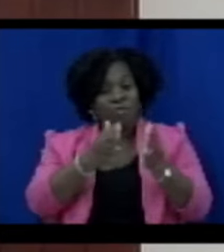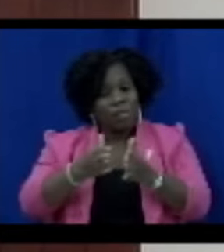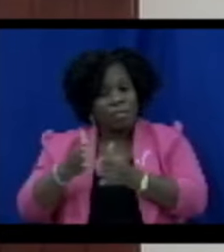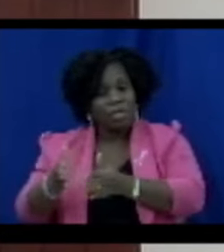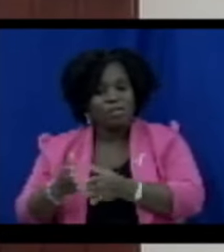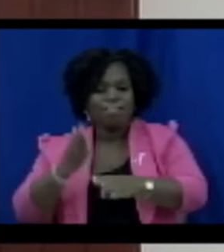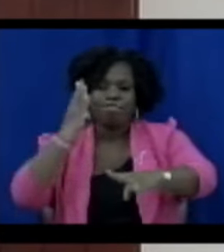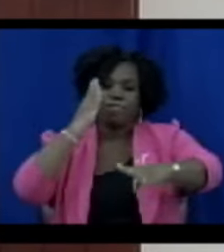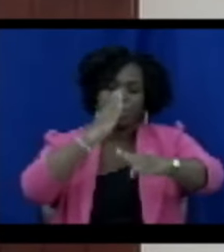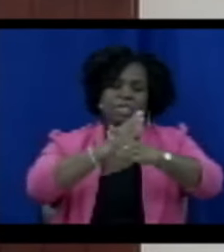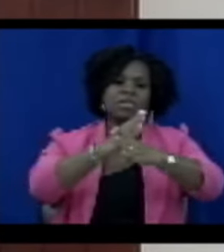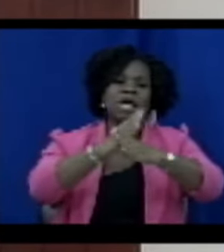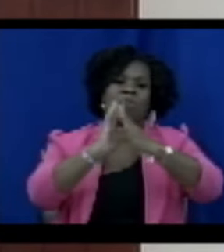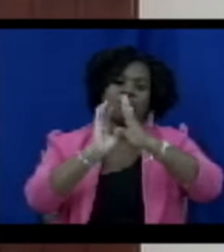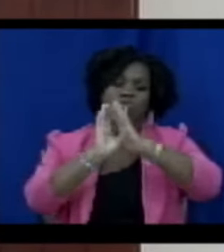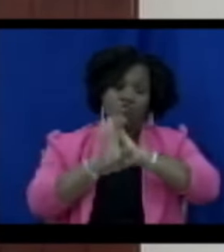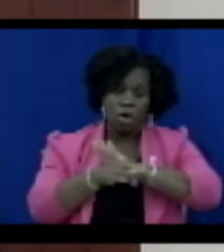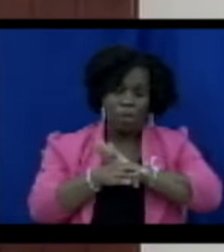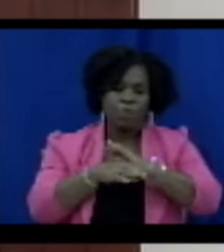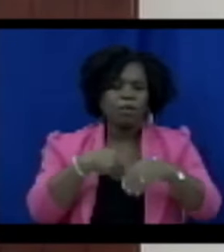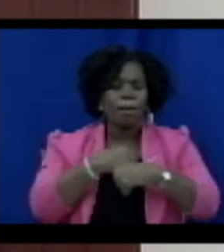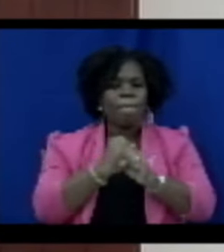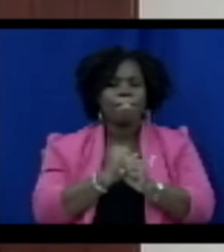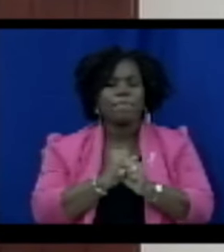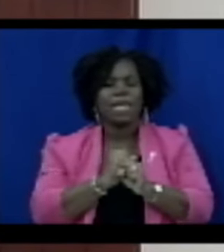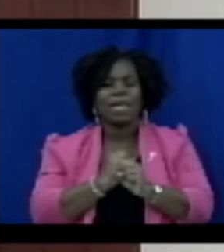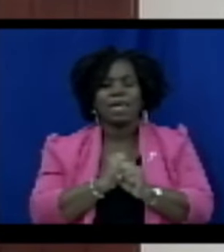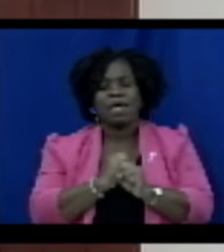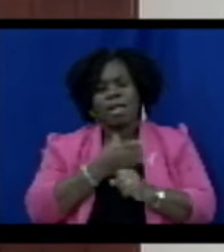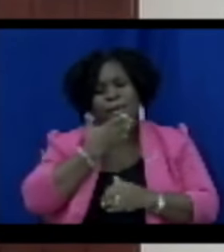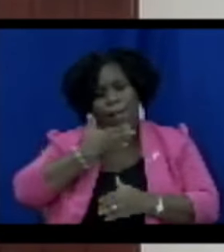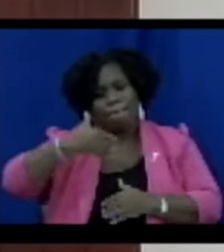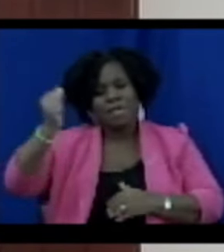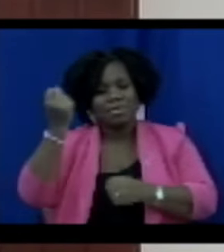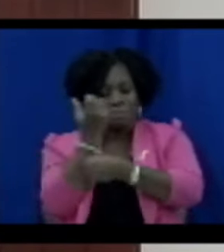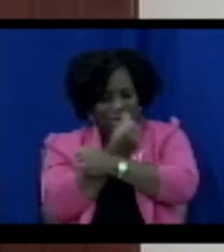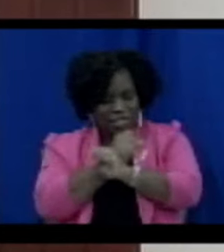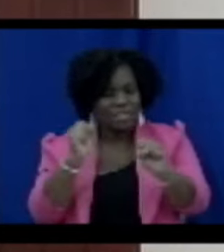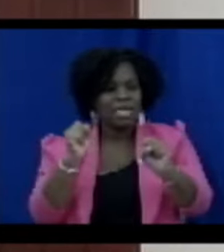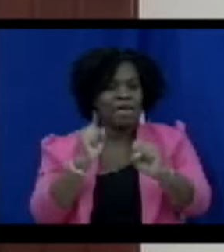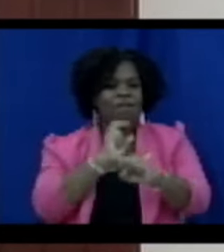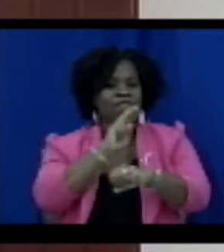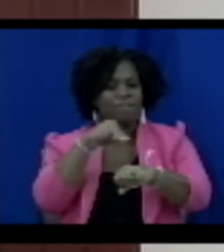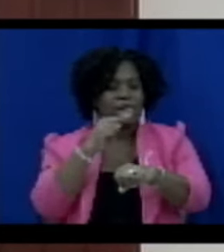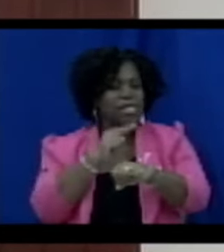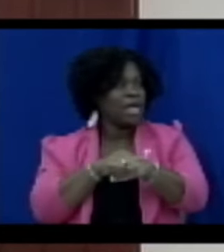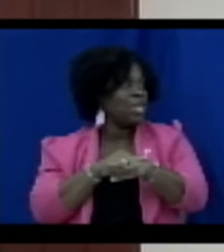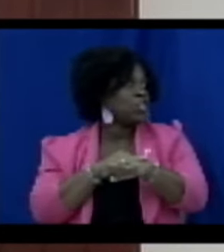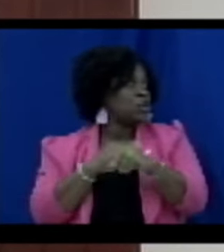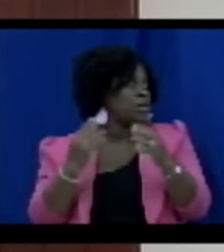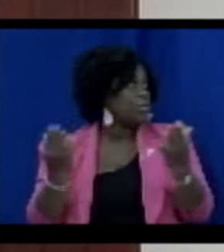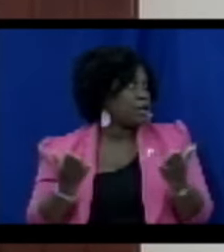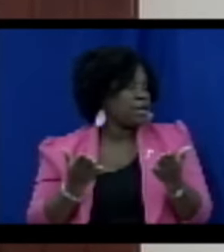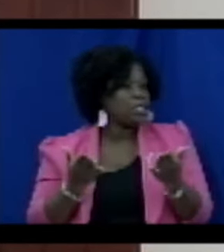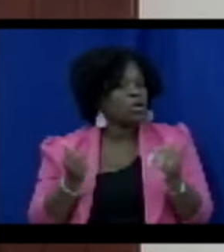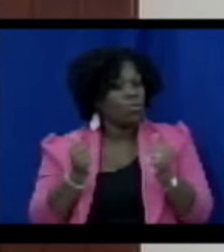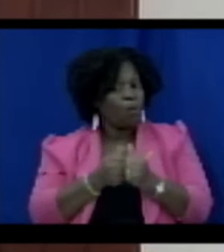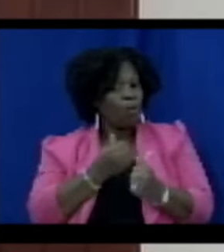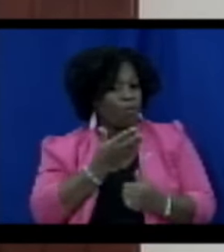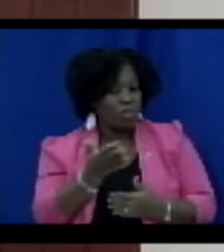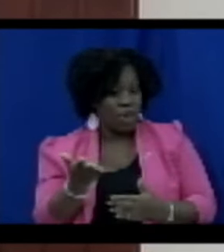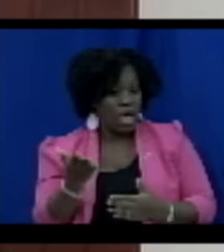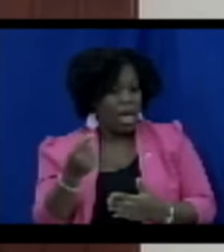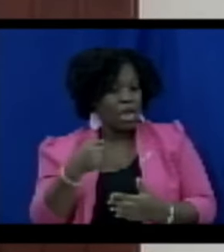criminal activities, ensuring a safer and more just future for our nation. Madam Speaker, with those few words,